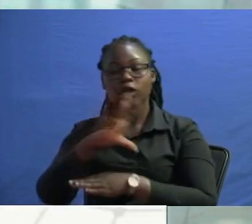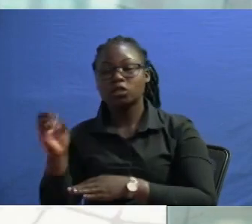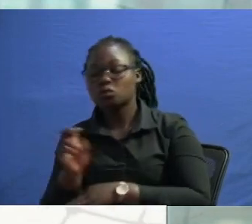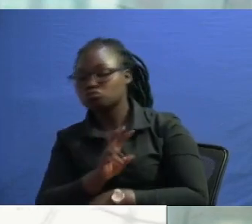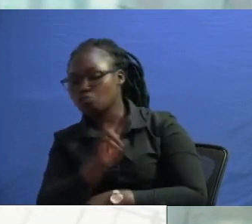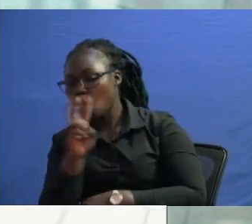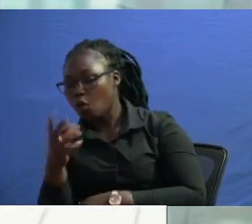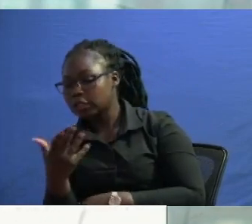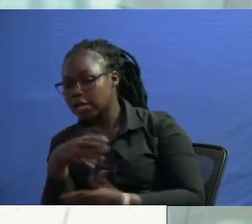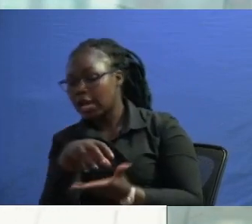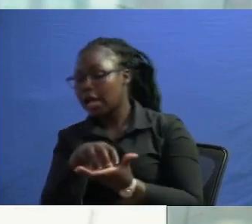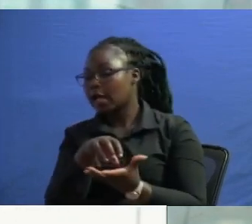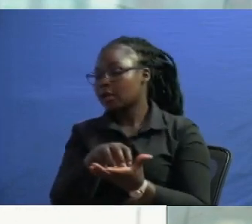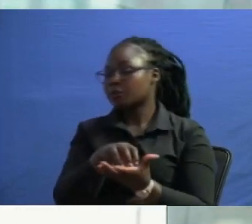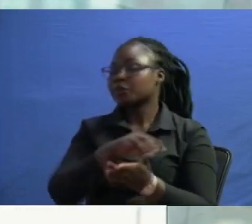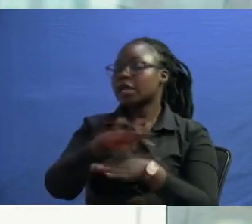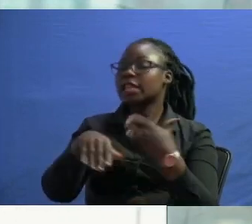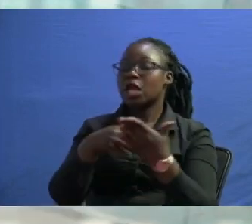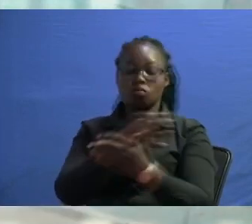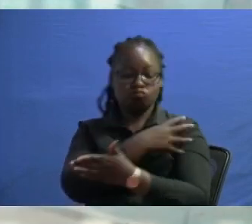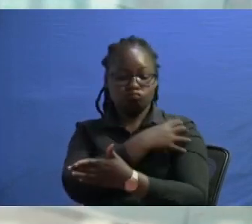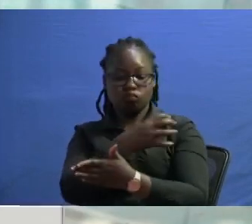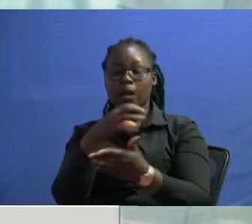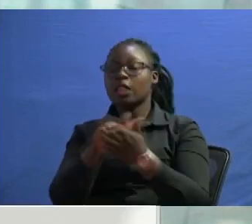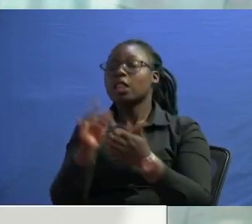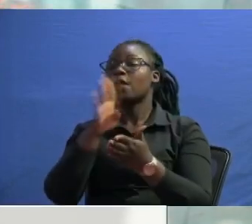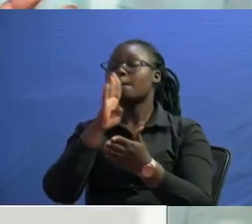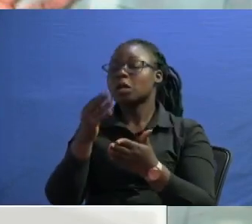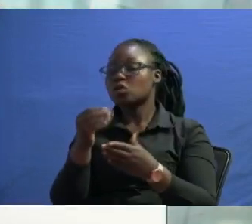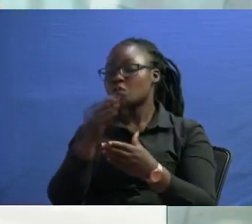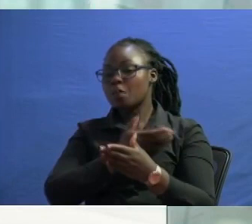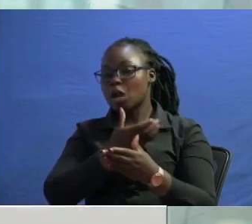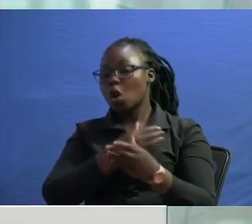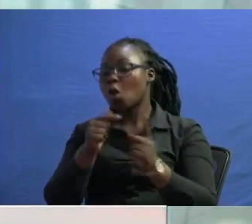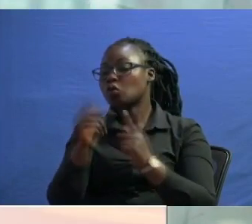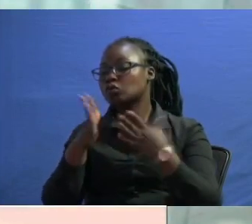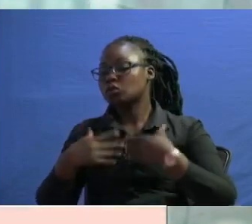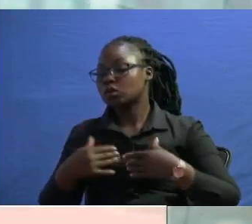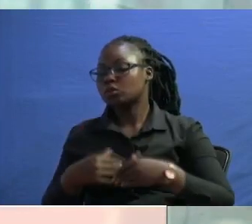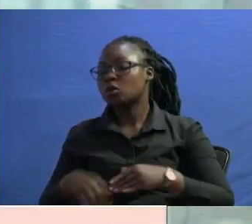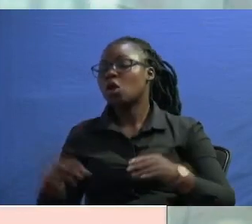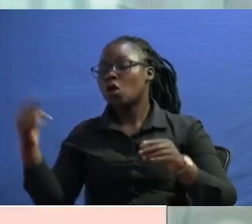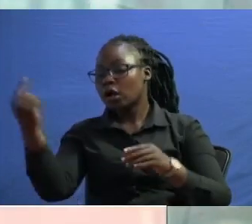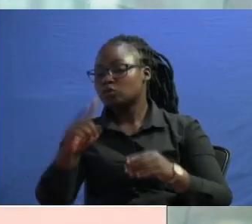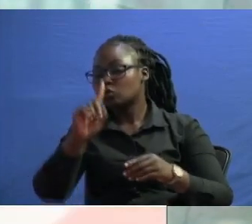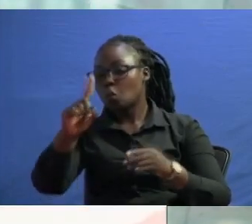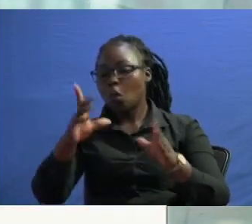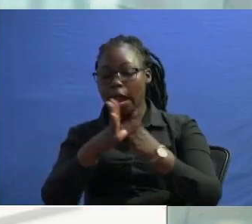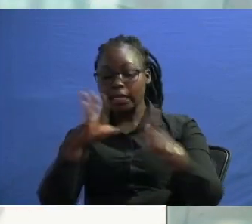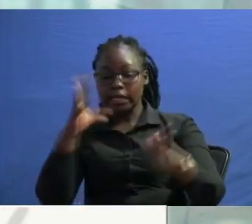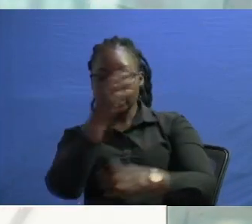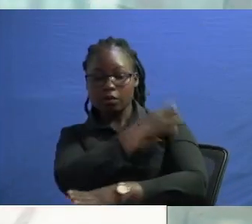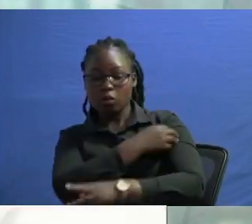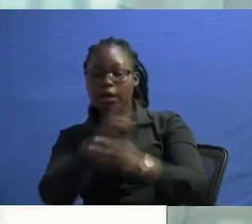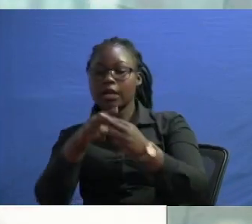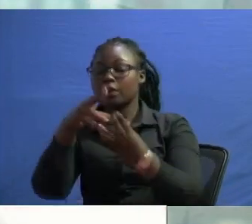state is they've all powers that belong to the people has been coalesced into one great power for called the state